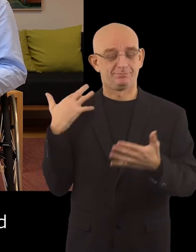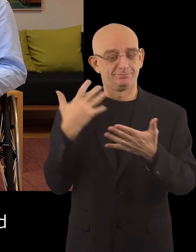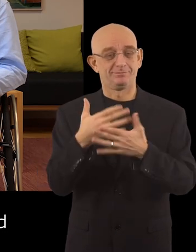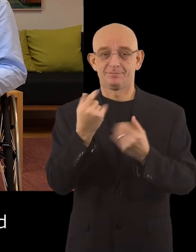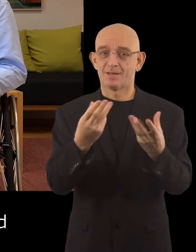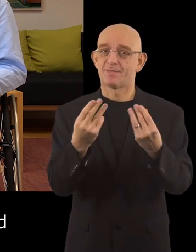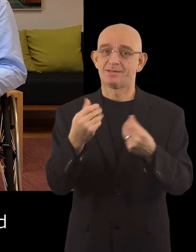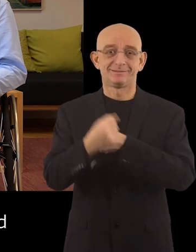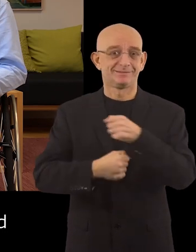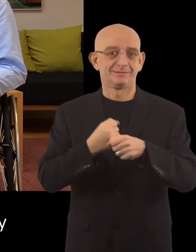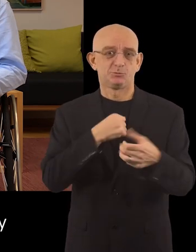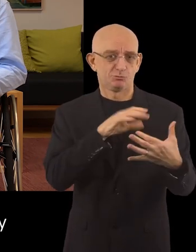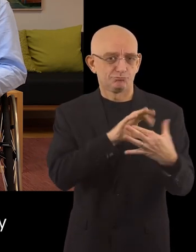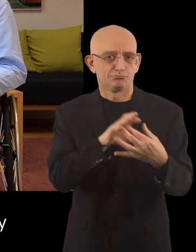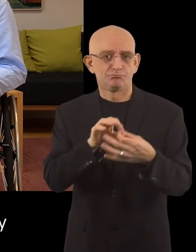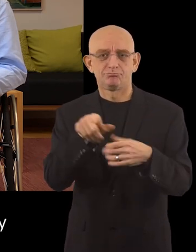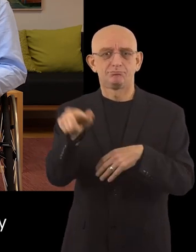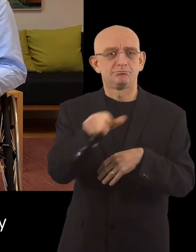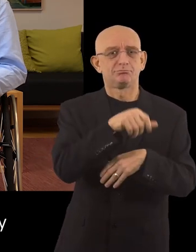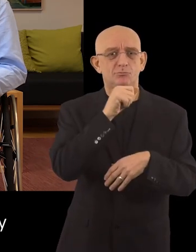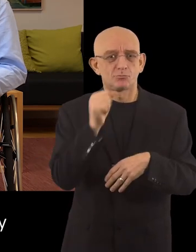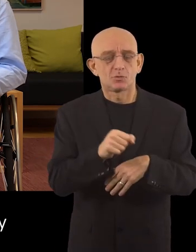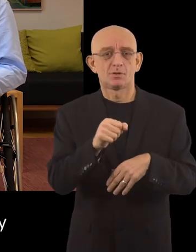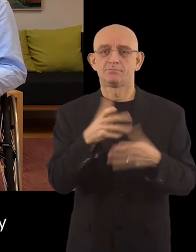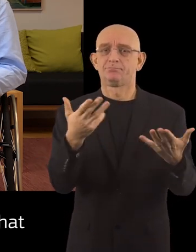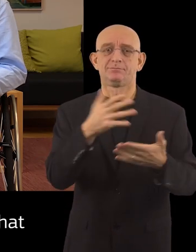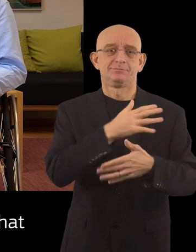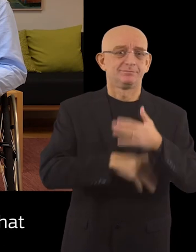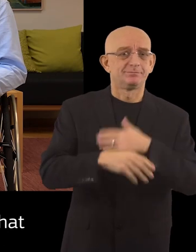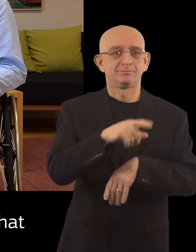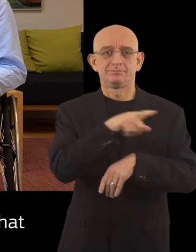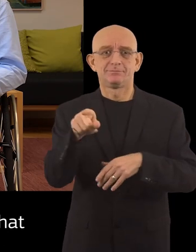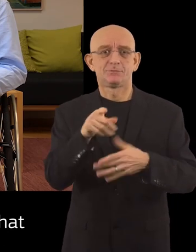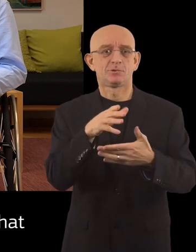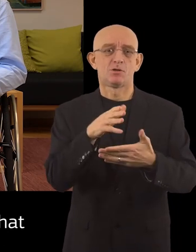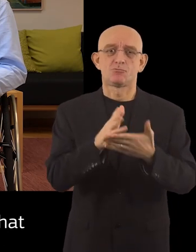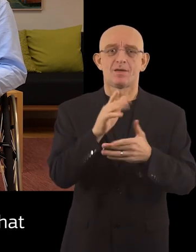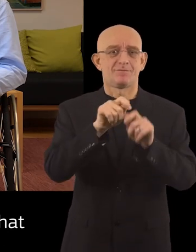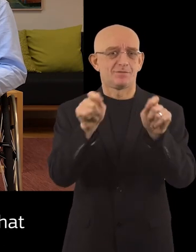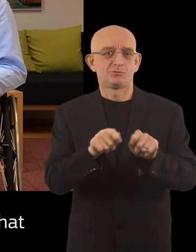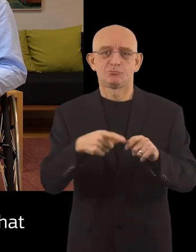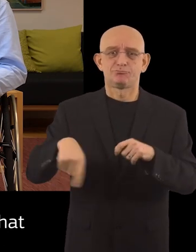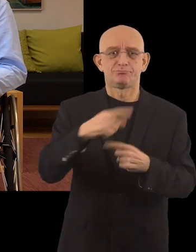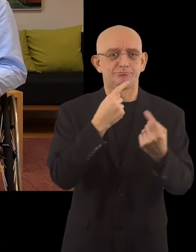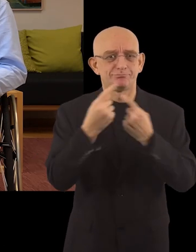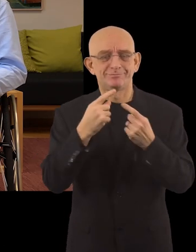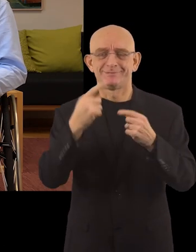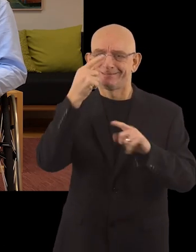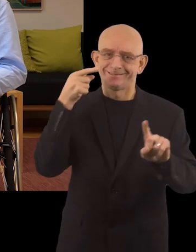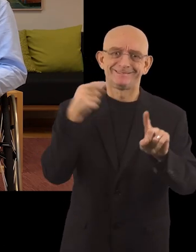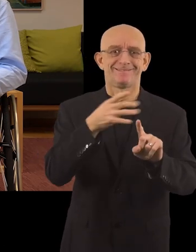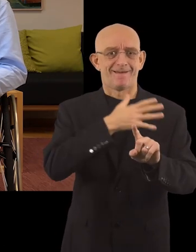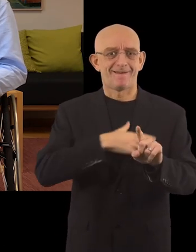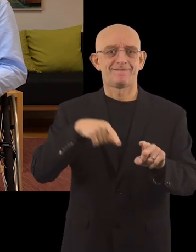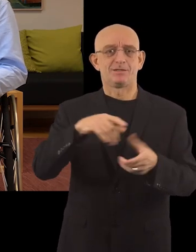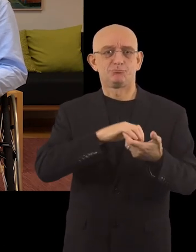år har vi haft ett samarbete med pensionärs- och funktionsrättsorganisationer för att skapa ett tillgängligt samhälle